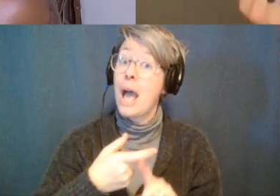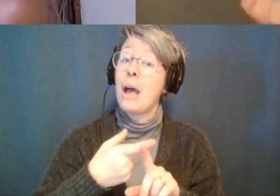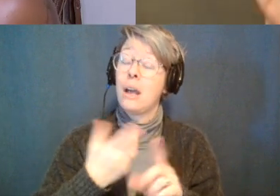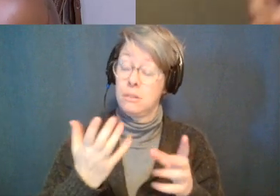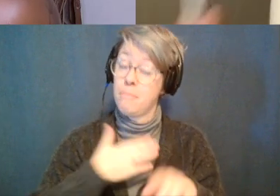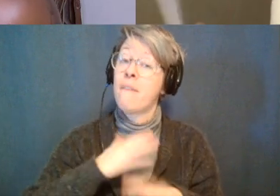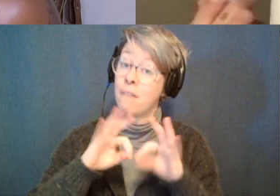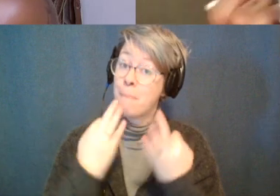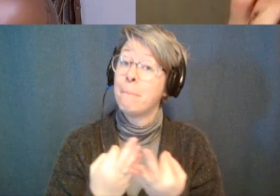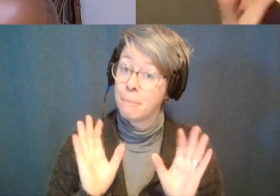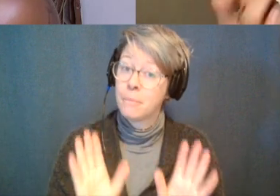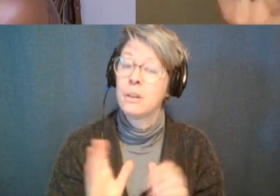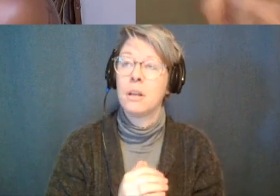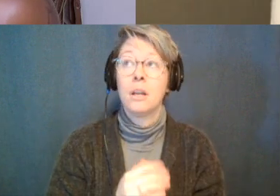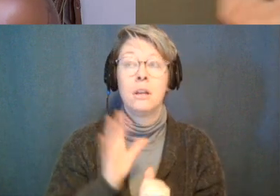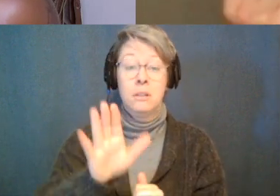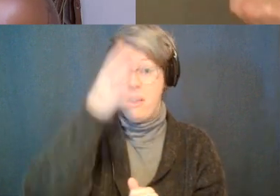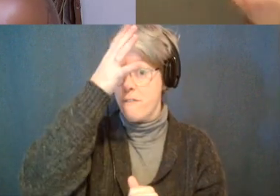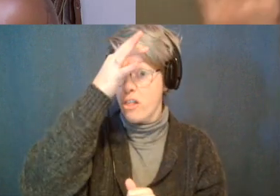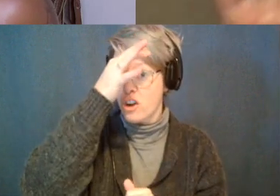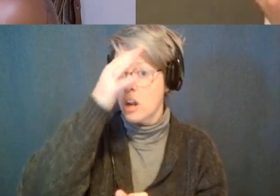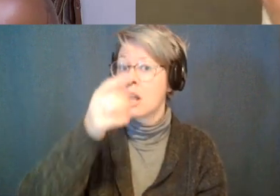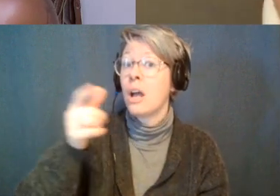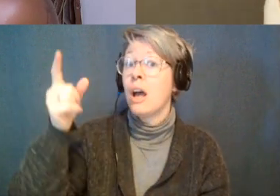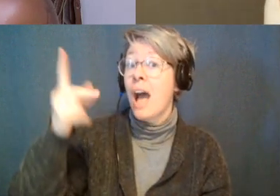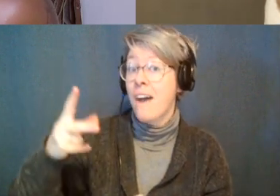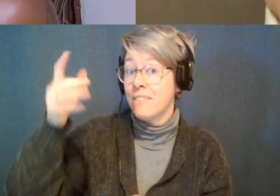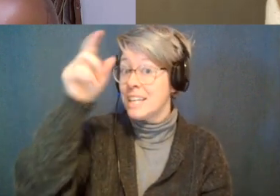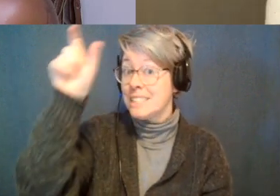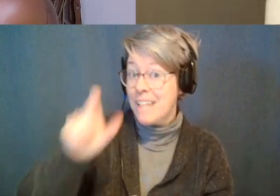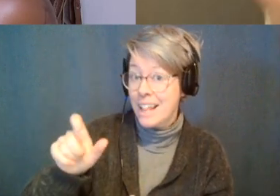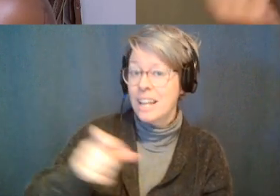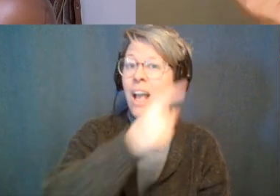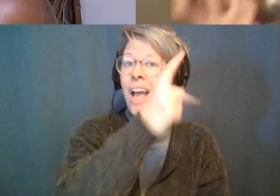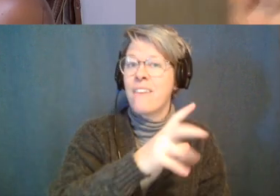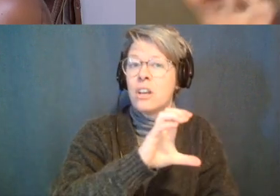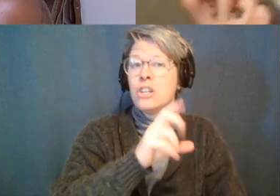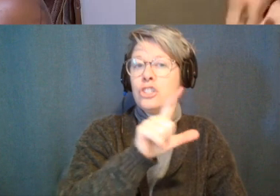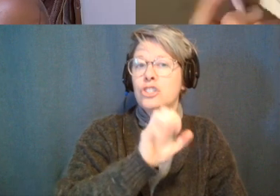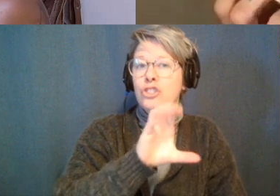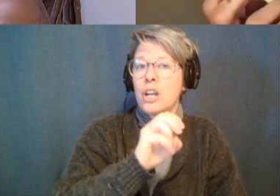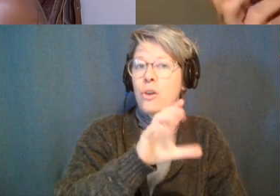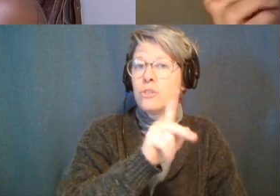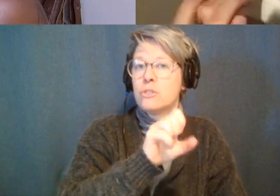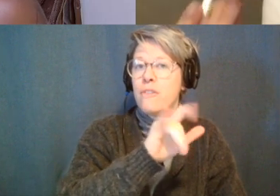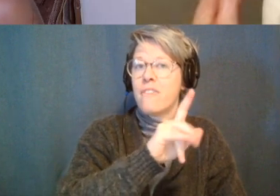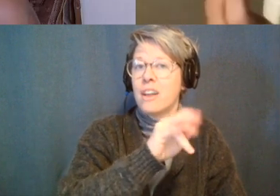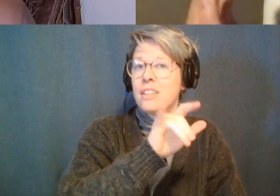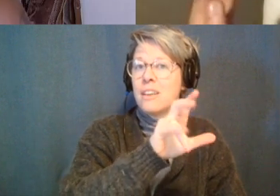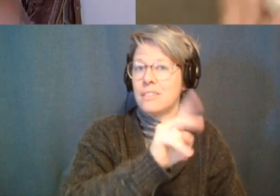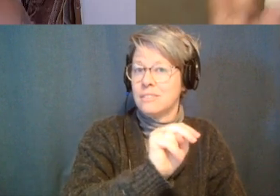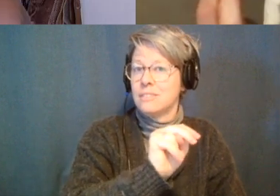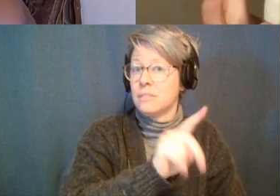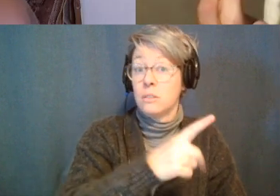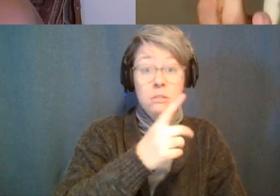where like my dad is half italian half czechoslovakian and like doesn't fuck around so it's like i